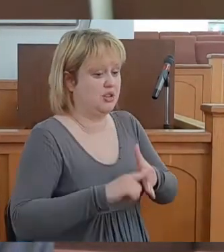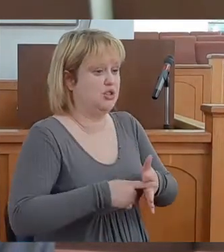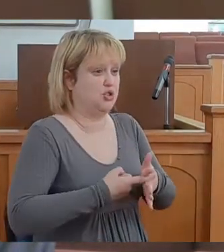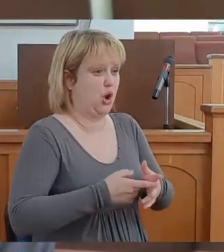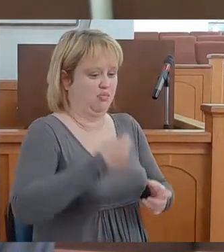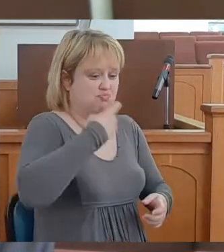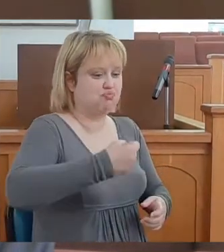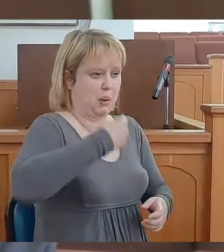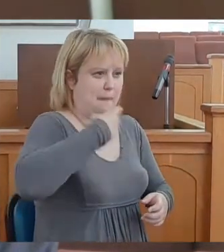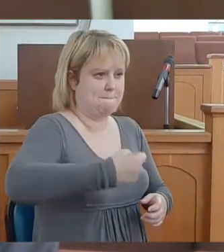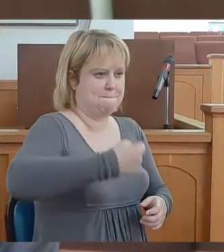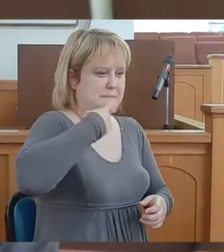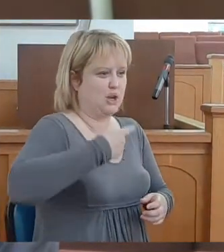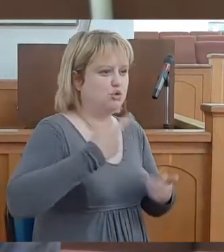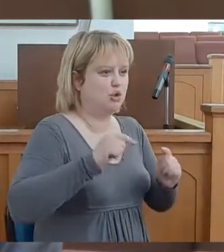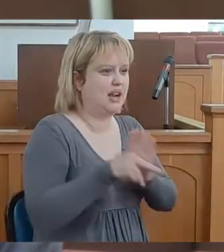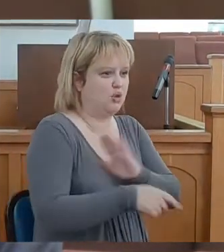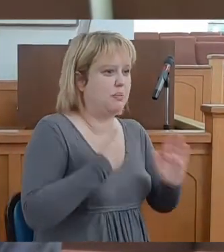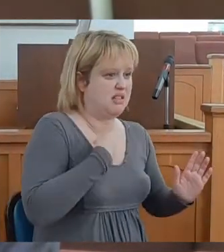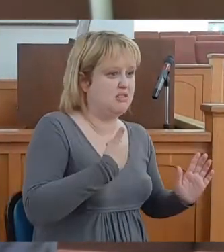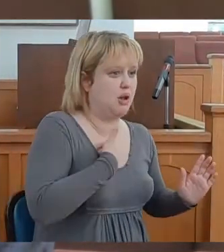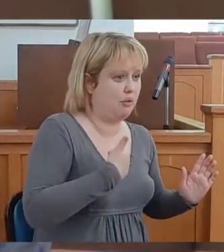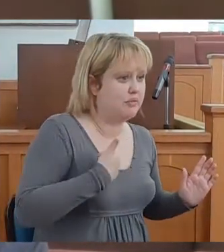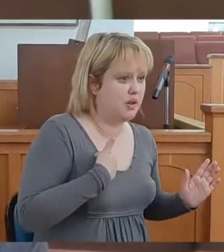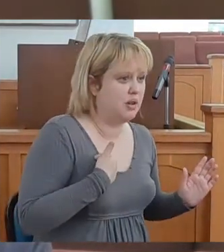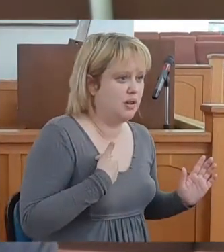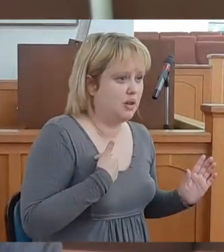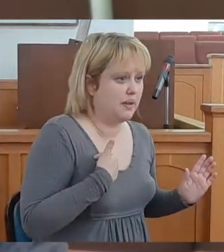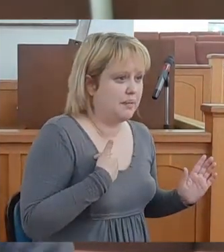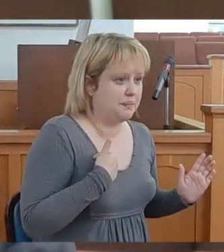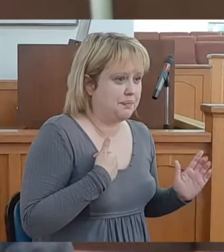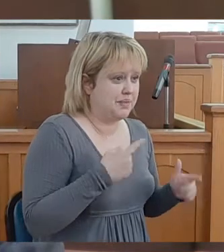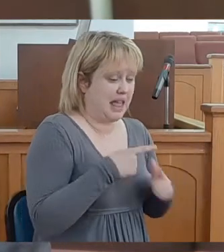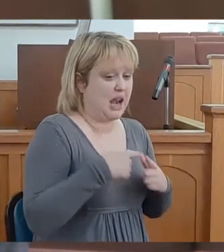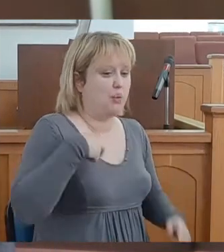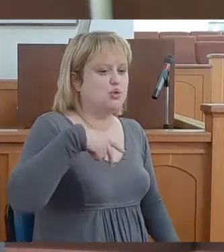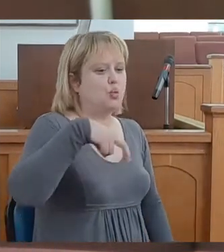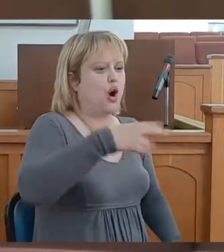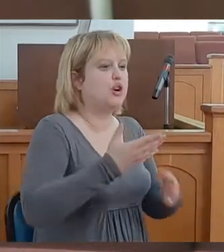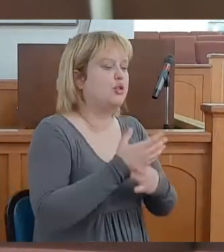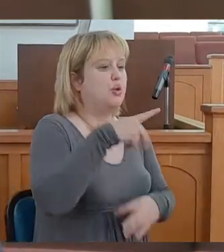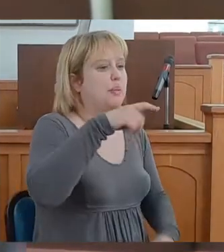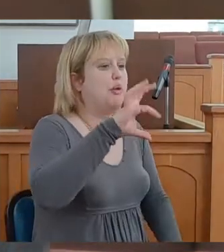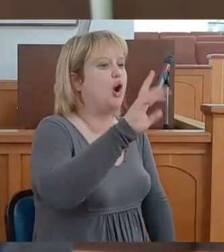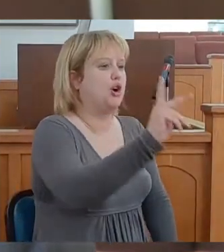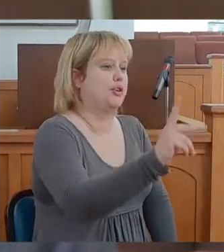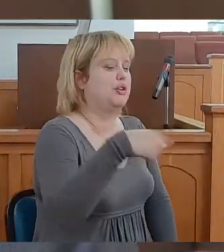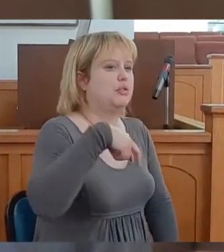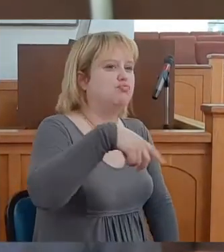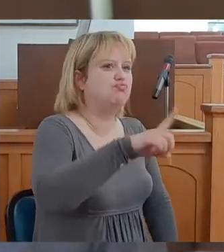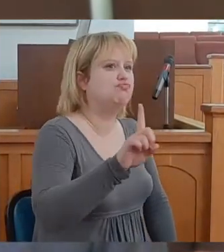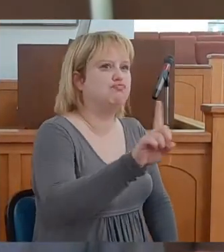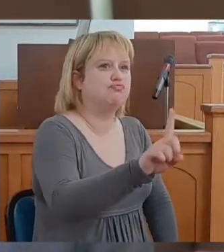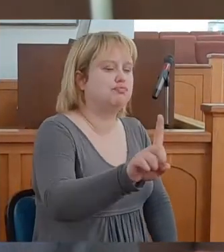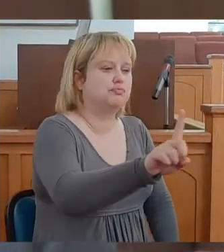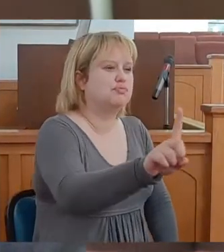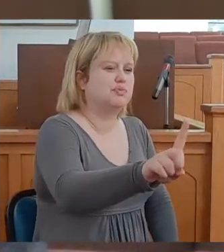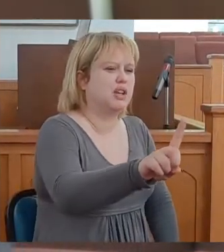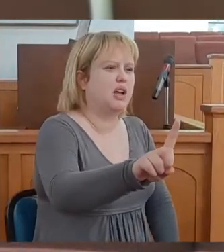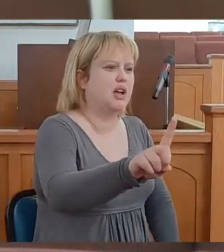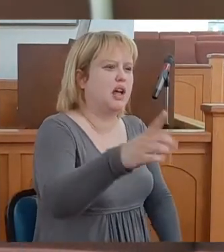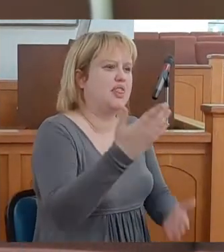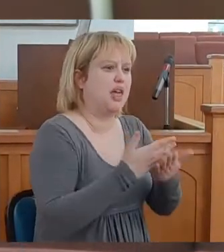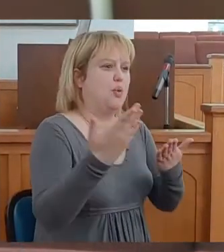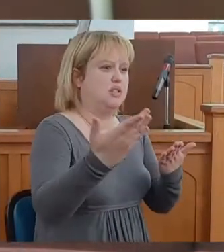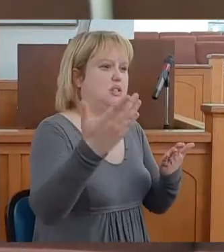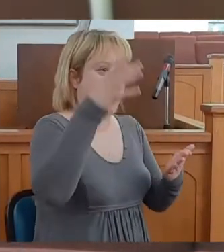popping pills to commit suicide. But as I was walking through the park, there were